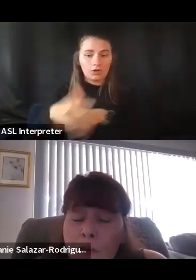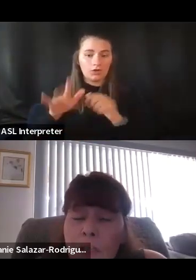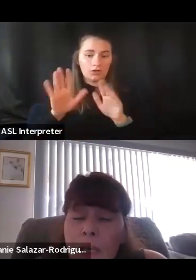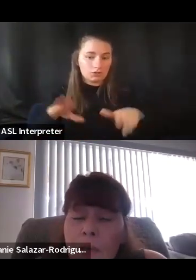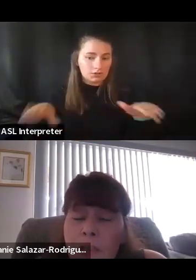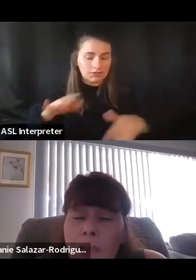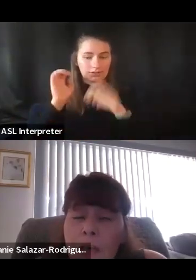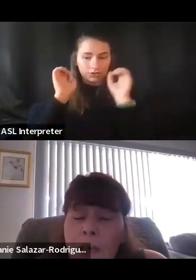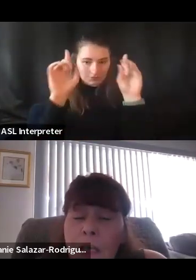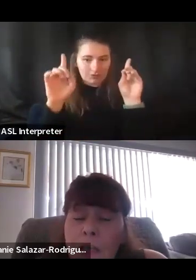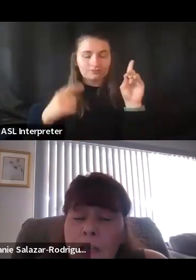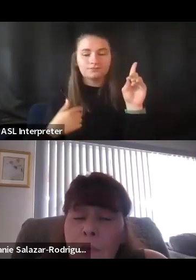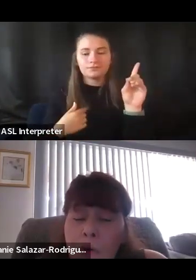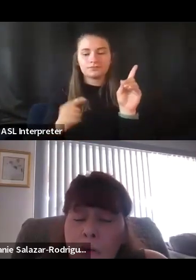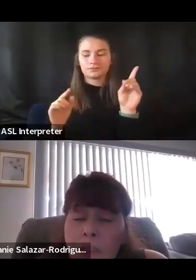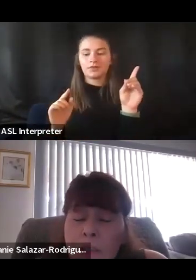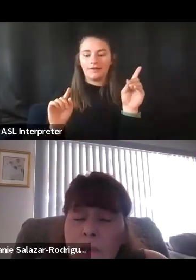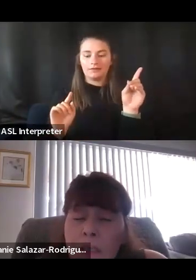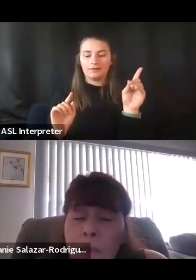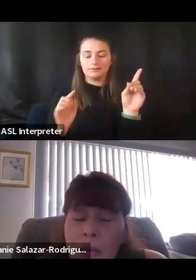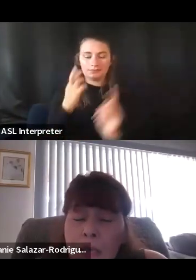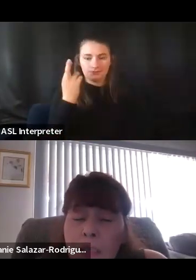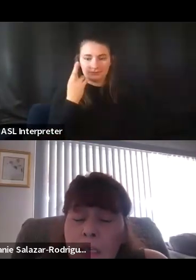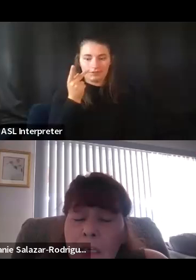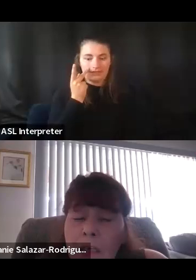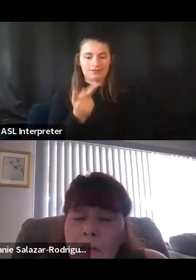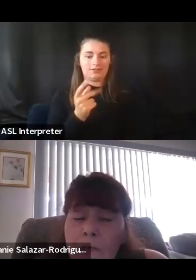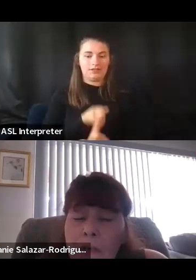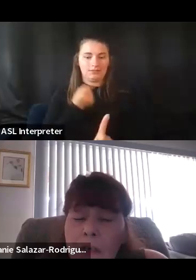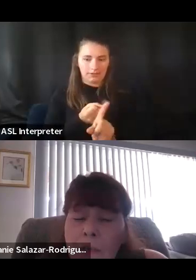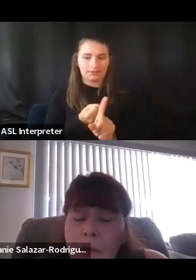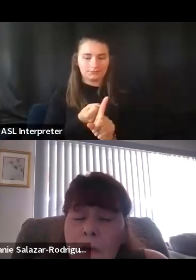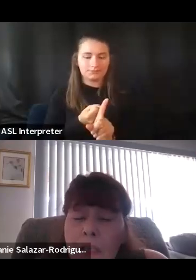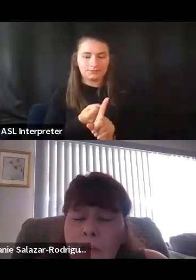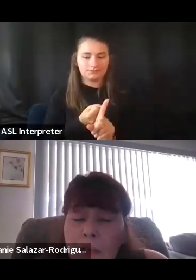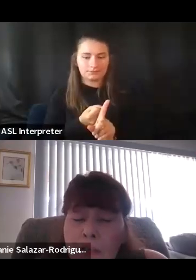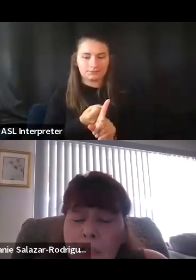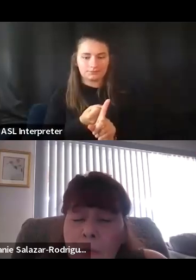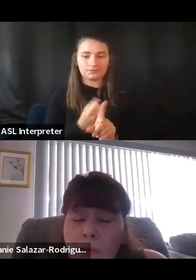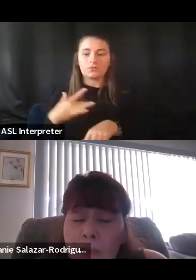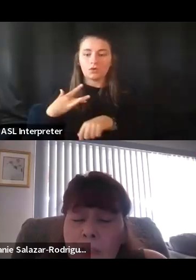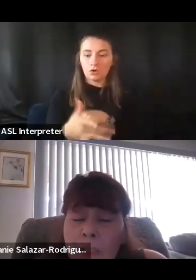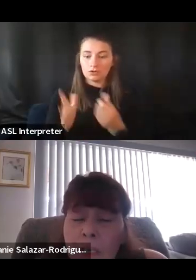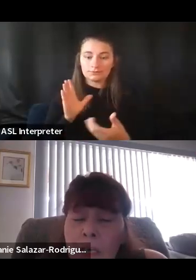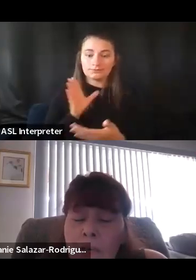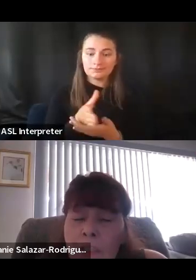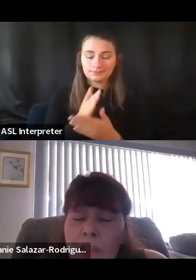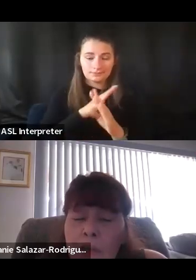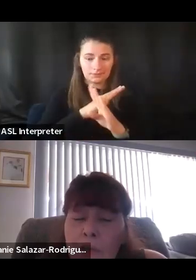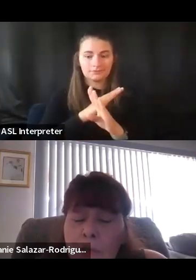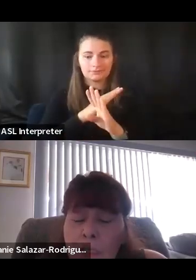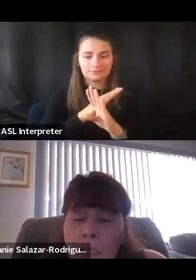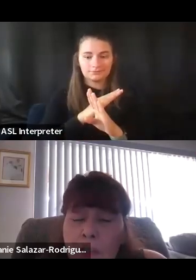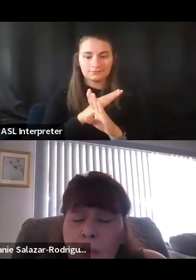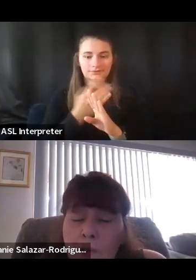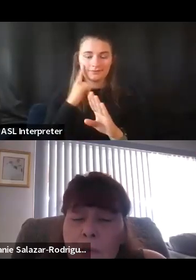for the first time I saw the importance of the impact of, um, early intervention and prevention of seeing